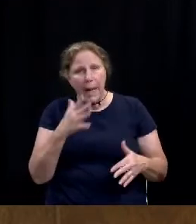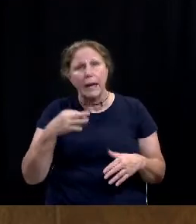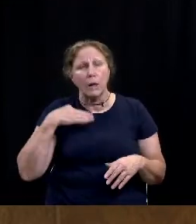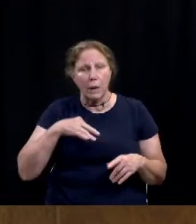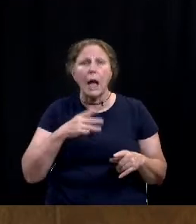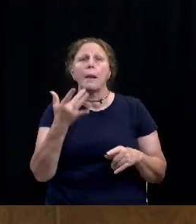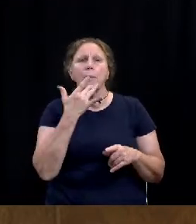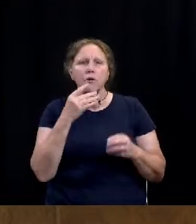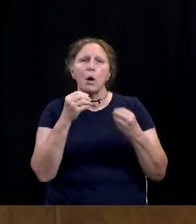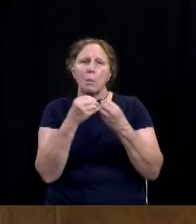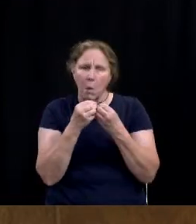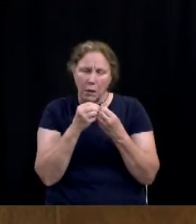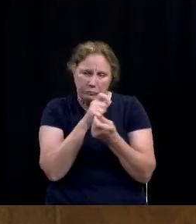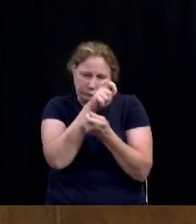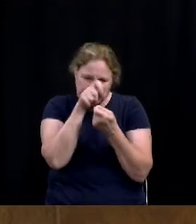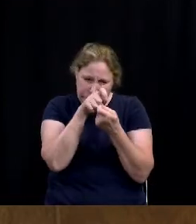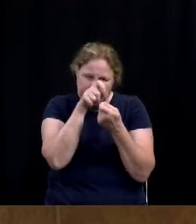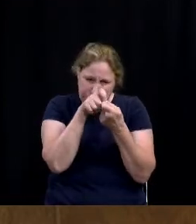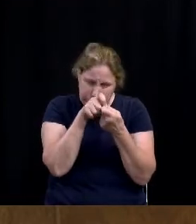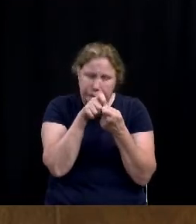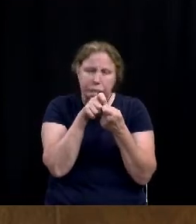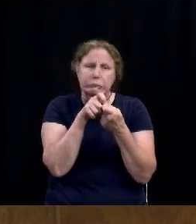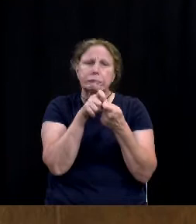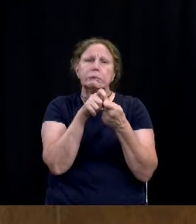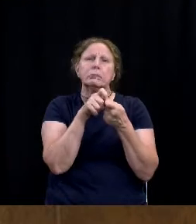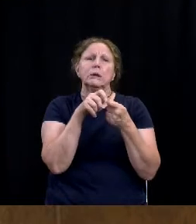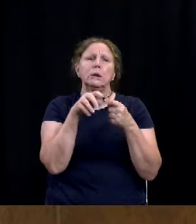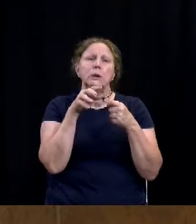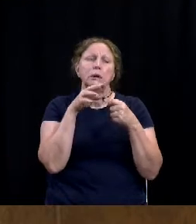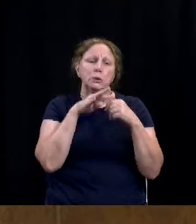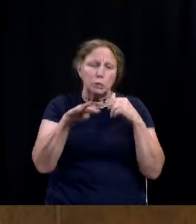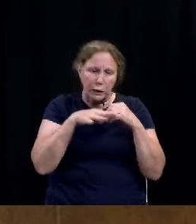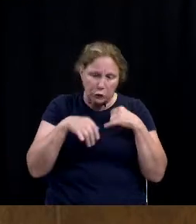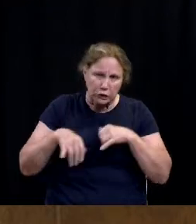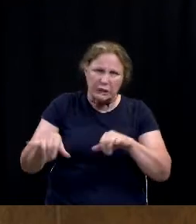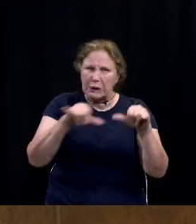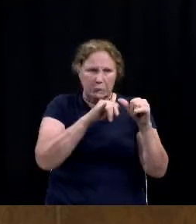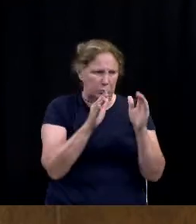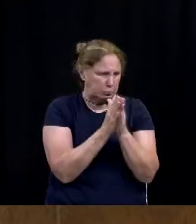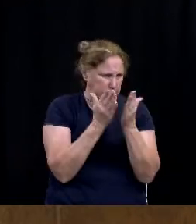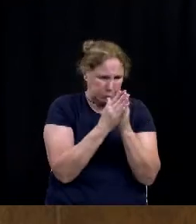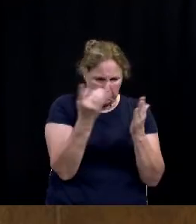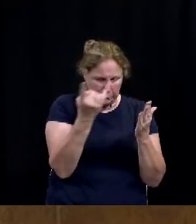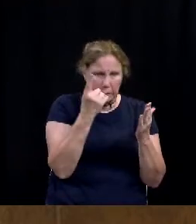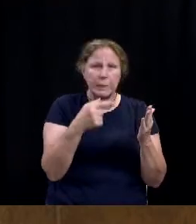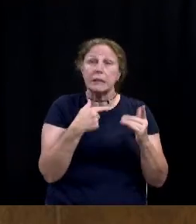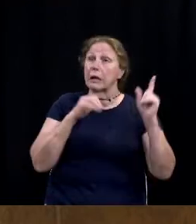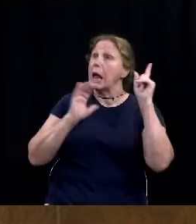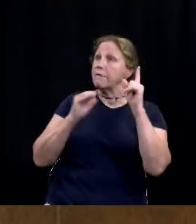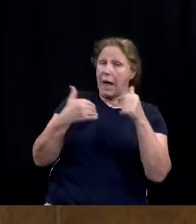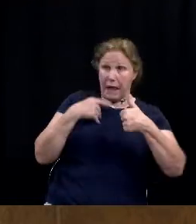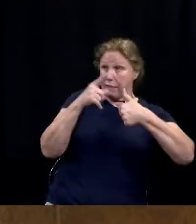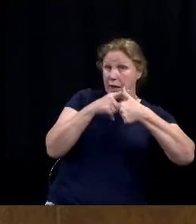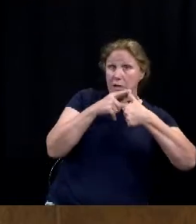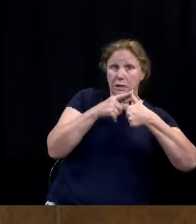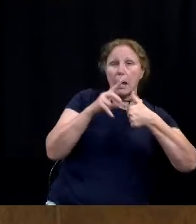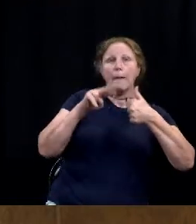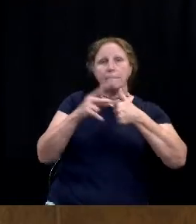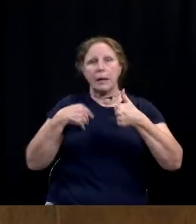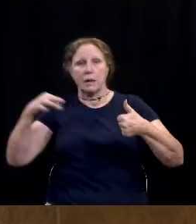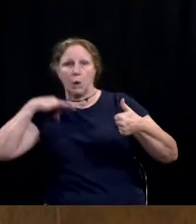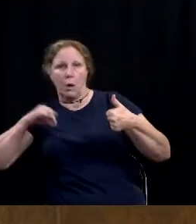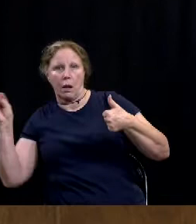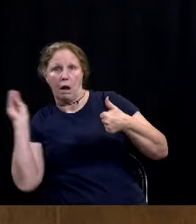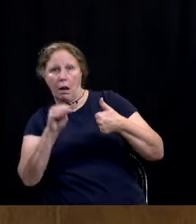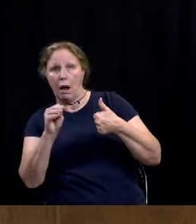there be a more objective drainage design standard manual or something where people can say, hey, if I've got this, this works its way